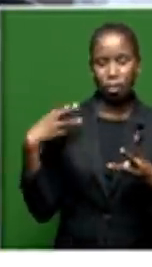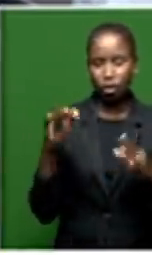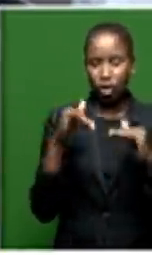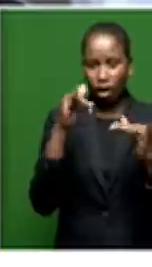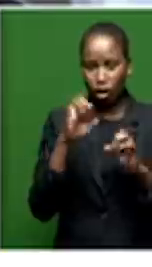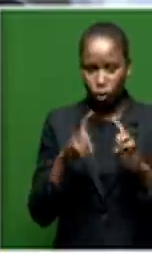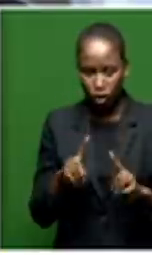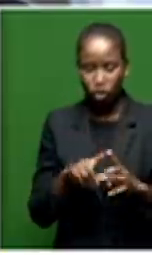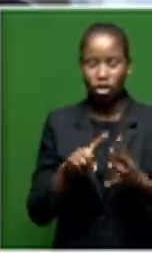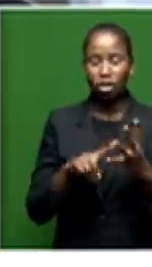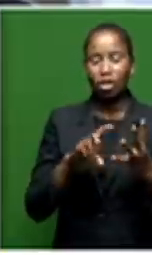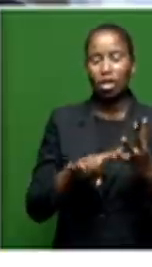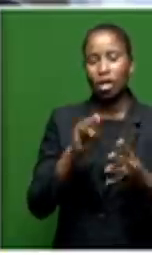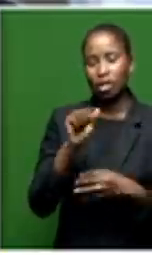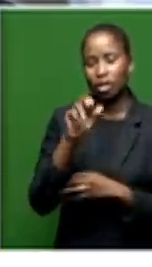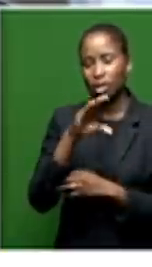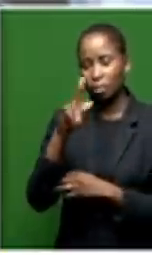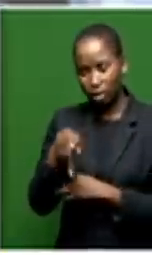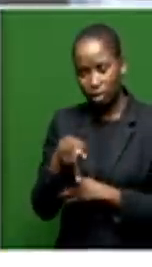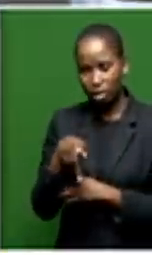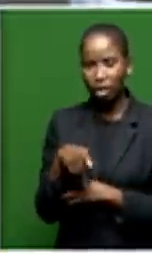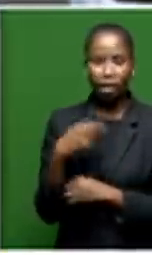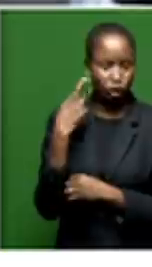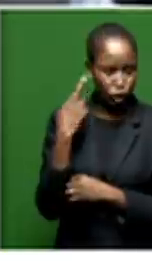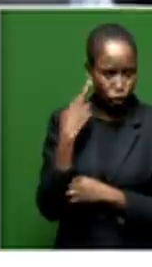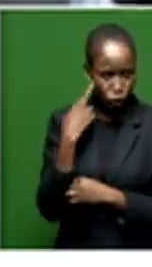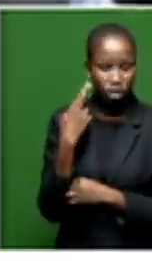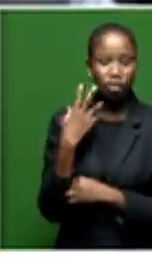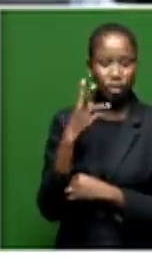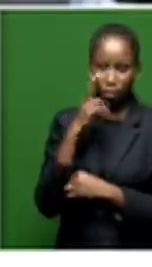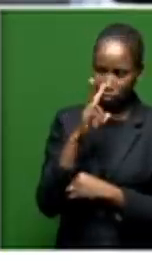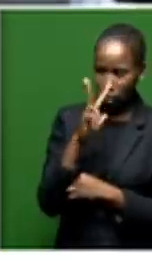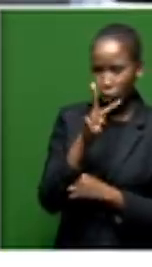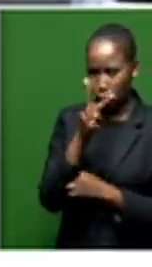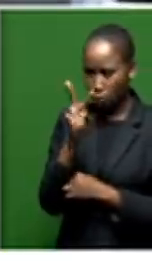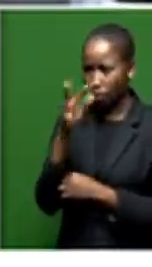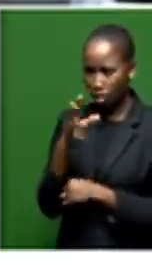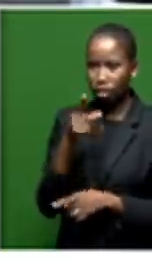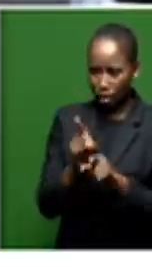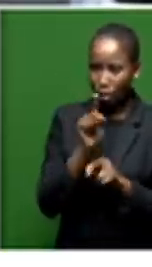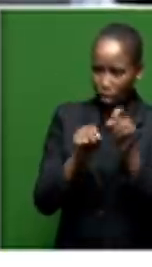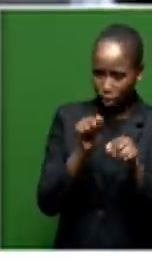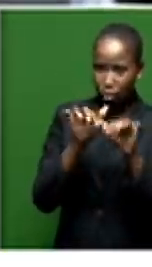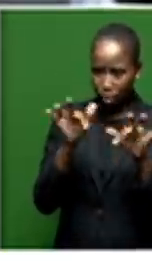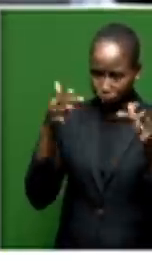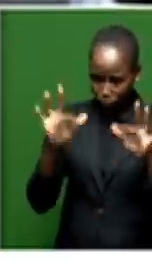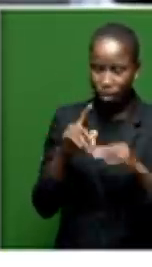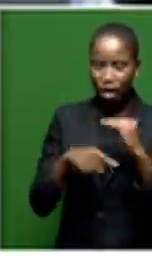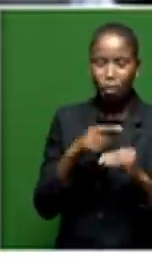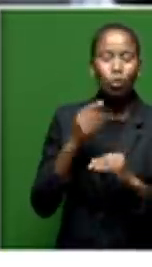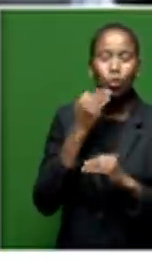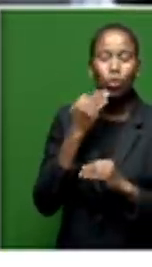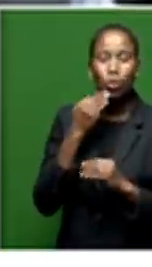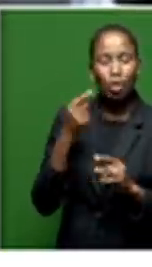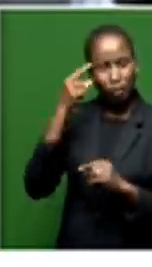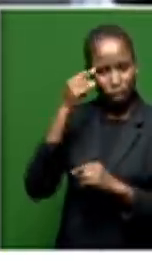and Training and SACP General Secretary, that there was an insurrection. And there was an allegation made against yourself by Minister Figuilam Balula that you